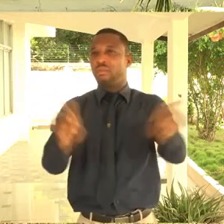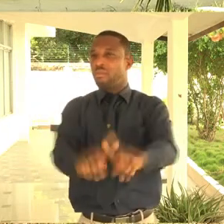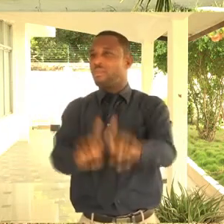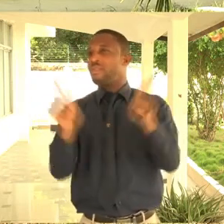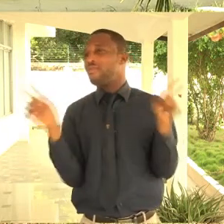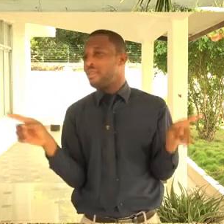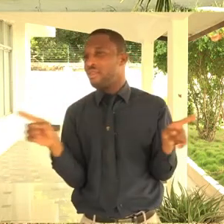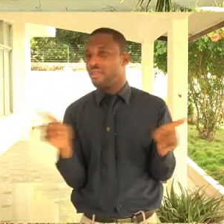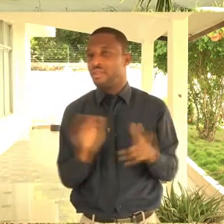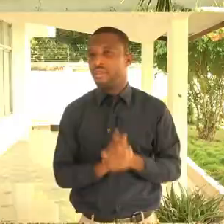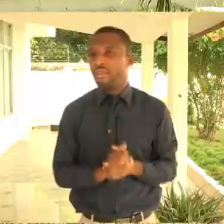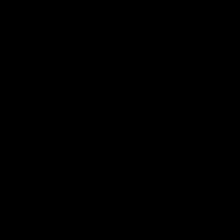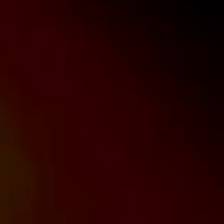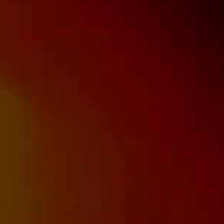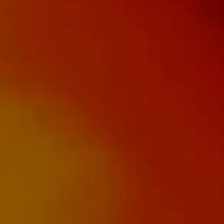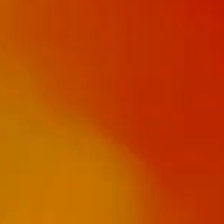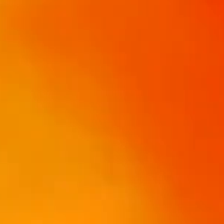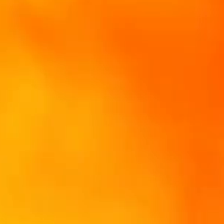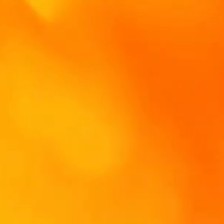but that was just a title of a program.